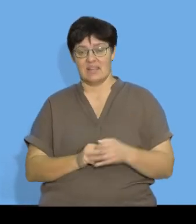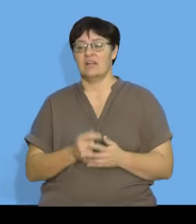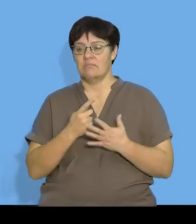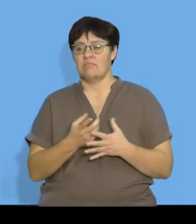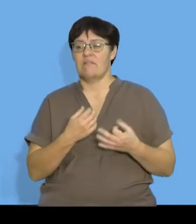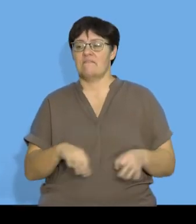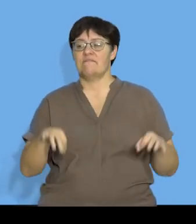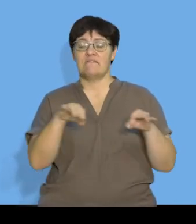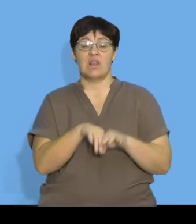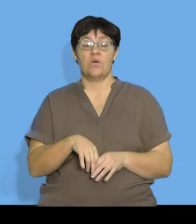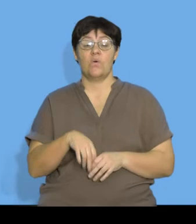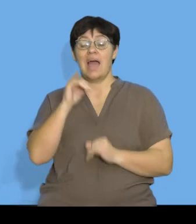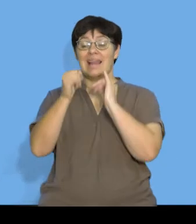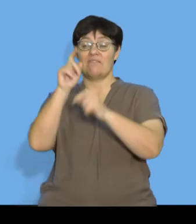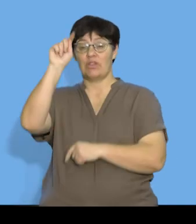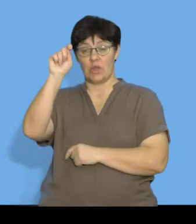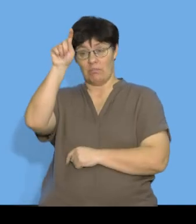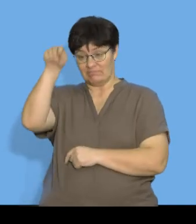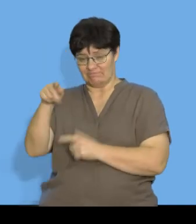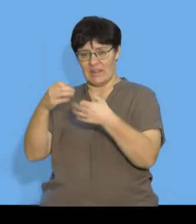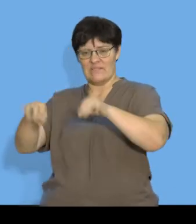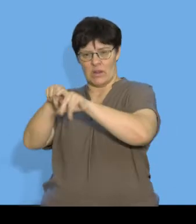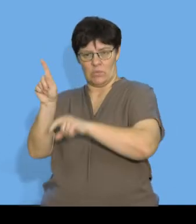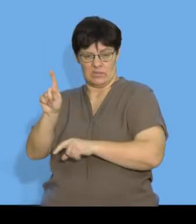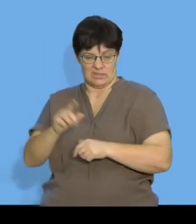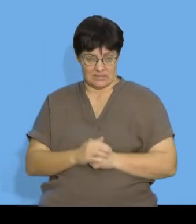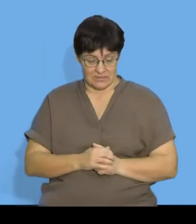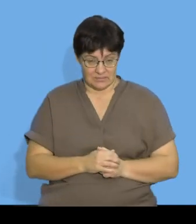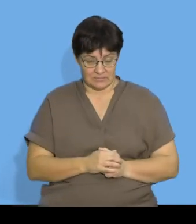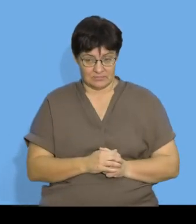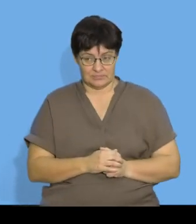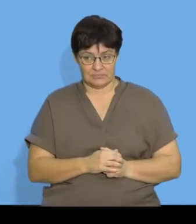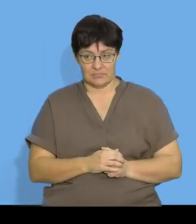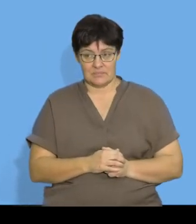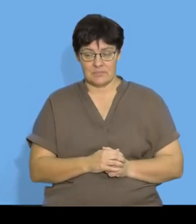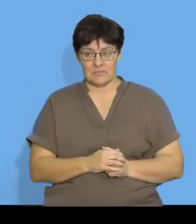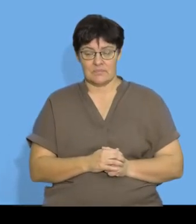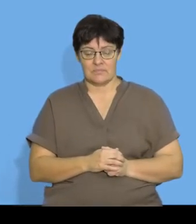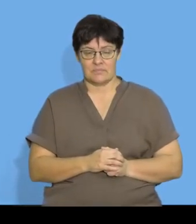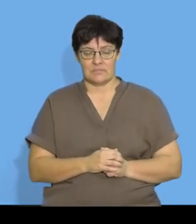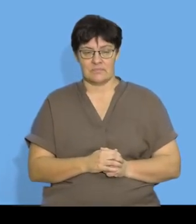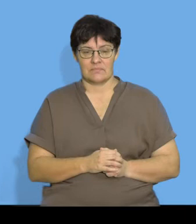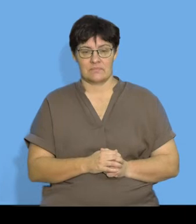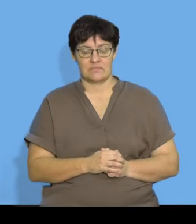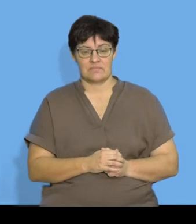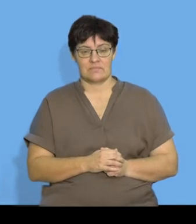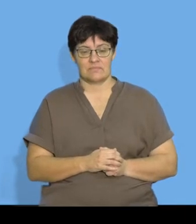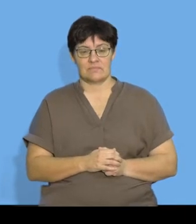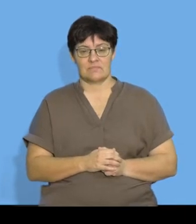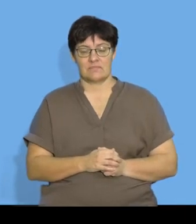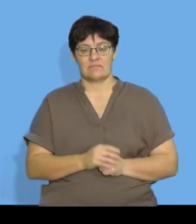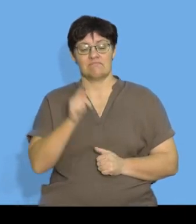for the value of the 11th term so going into the